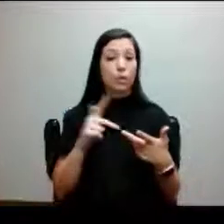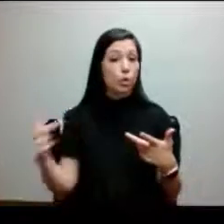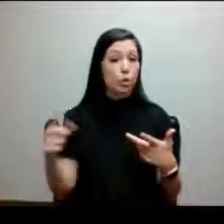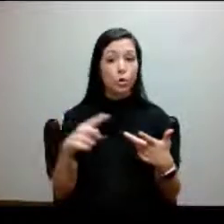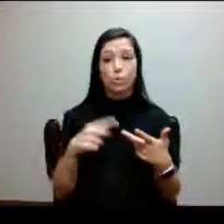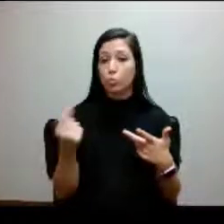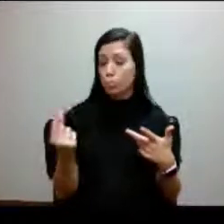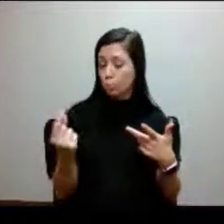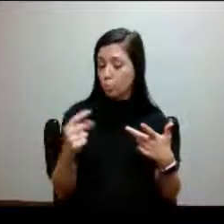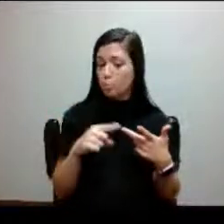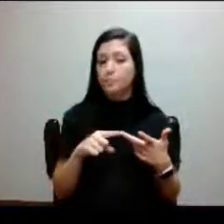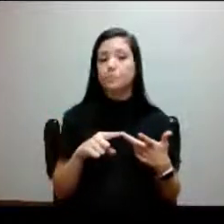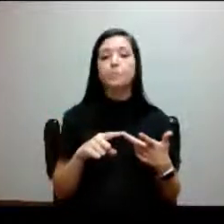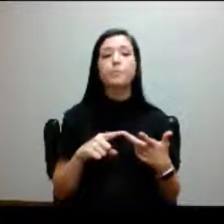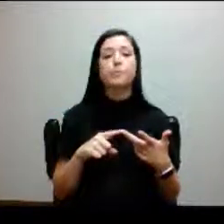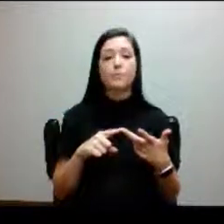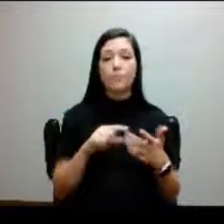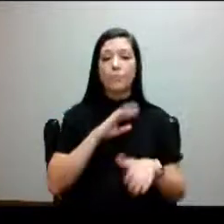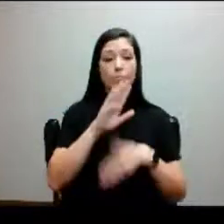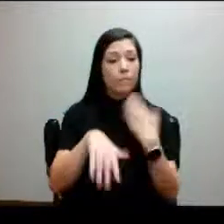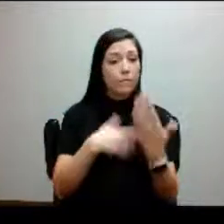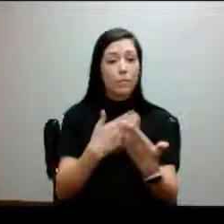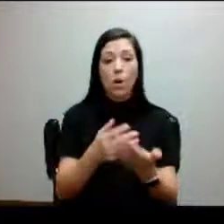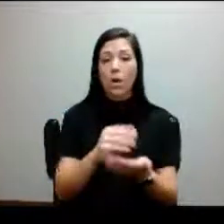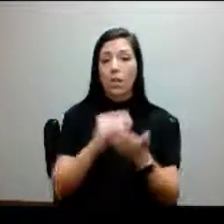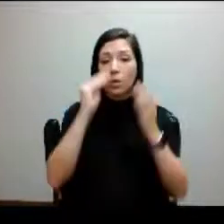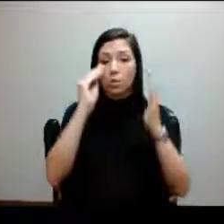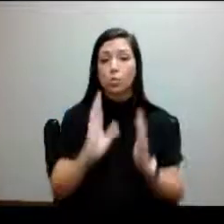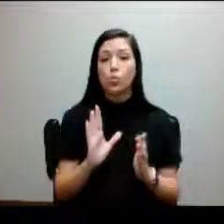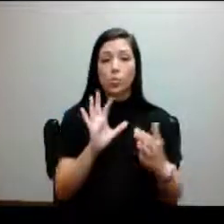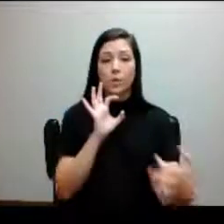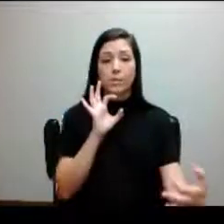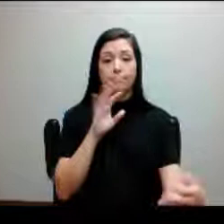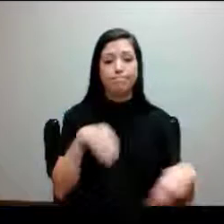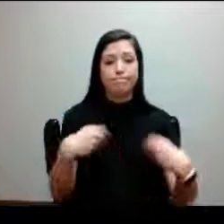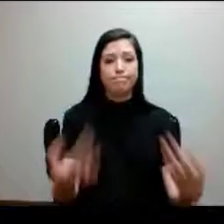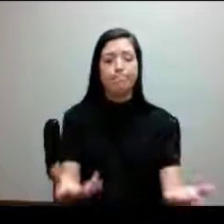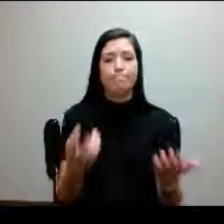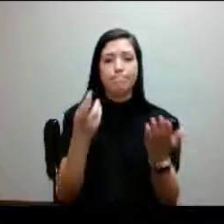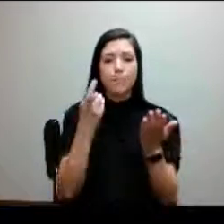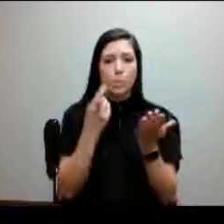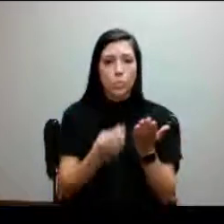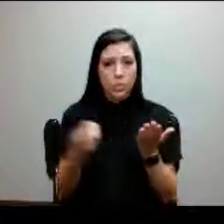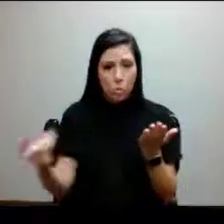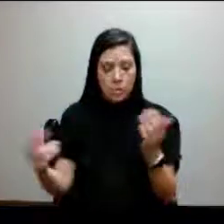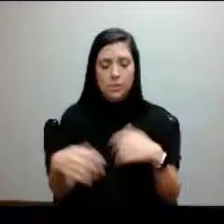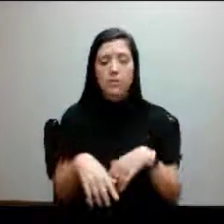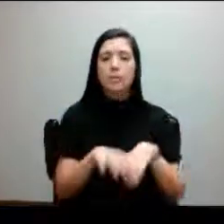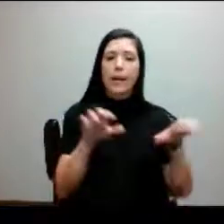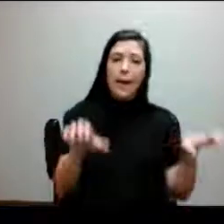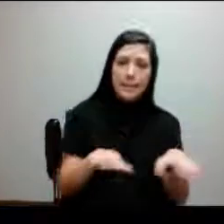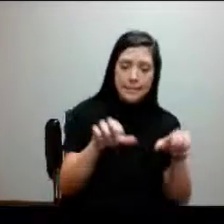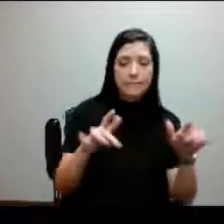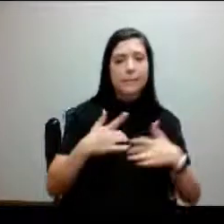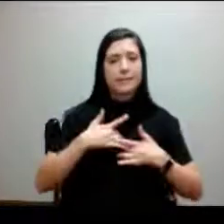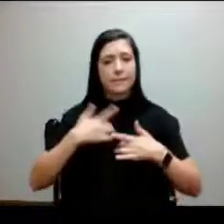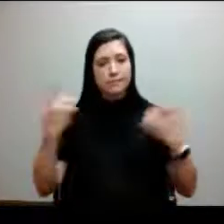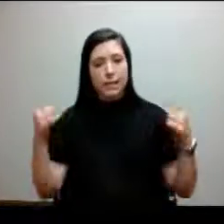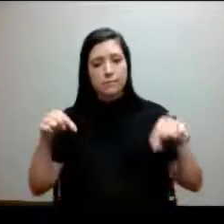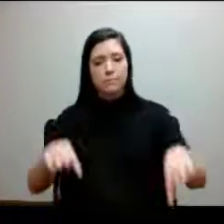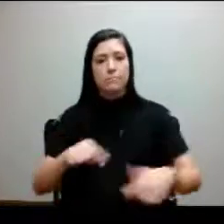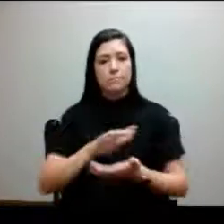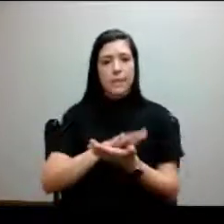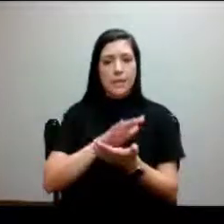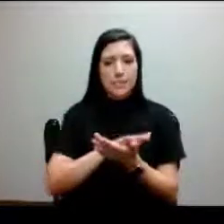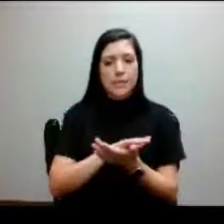does is we connect all of our students with resources, activities, and events on campus to help